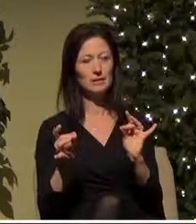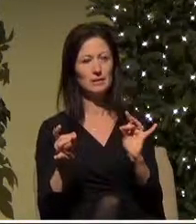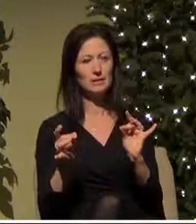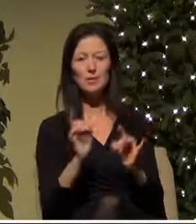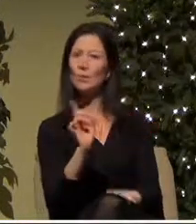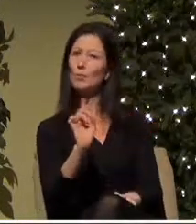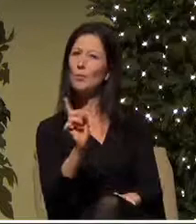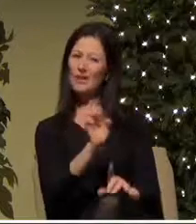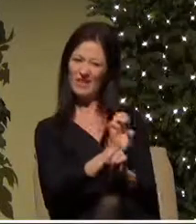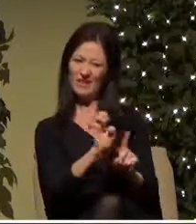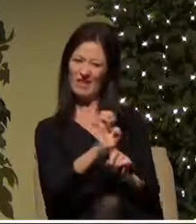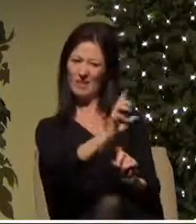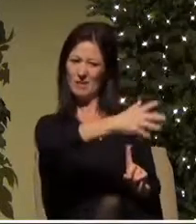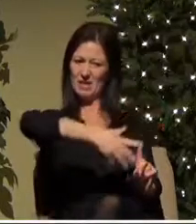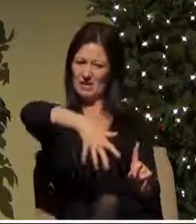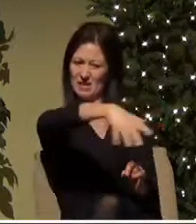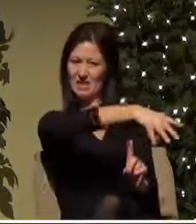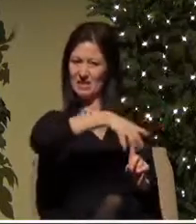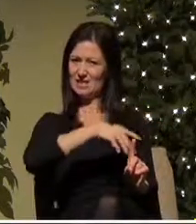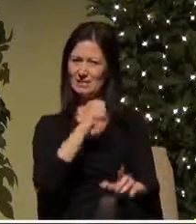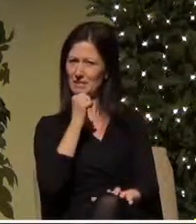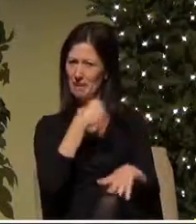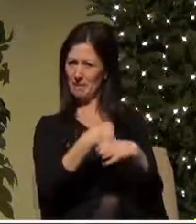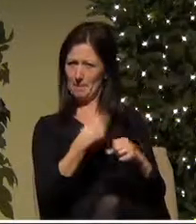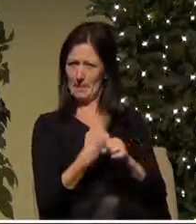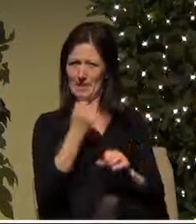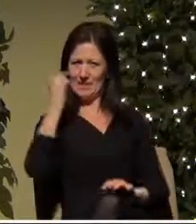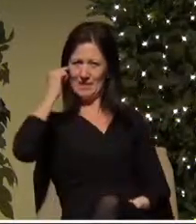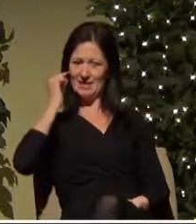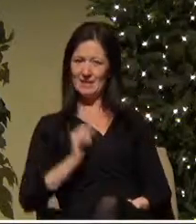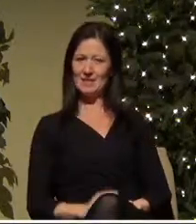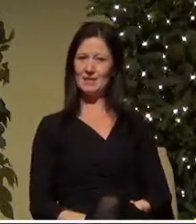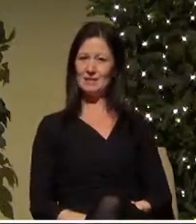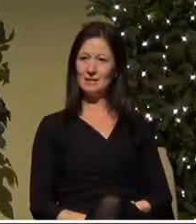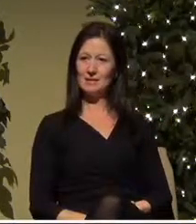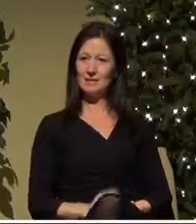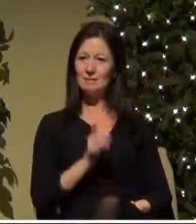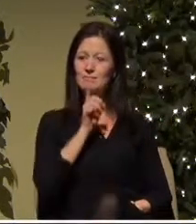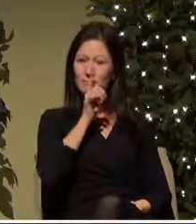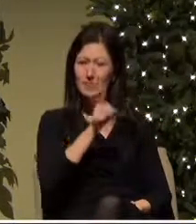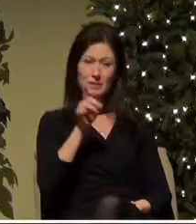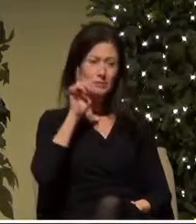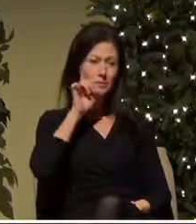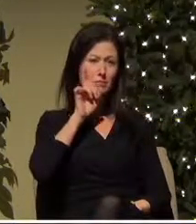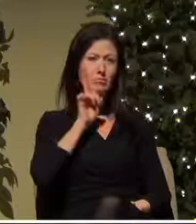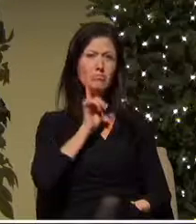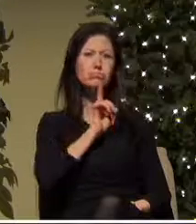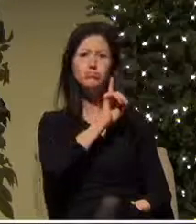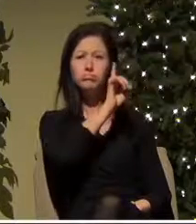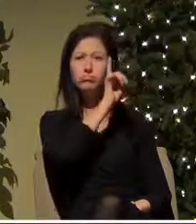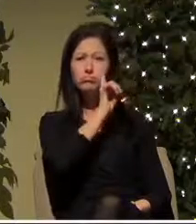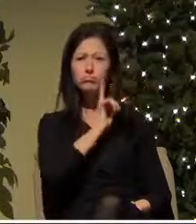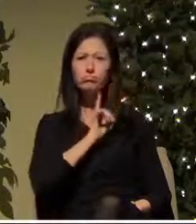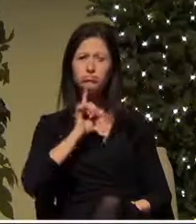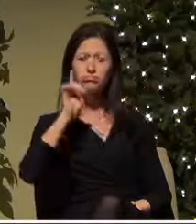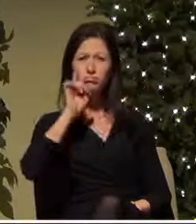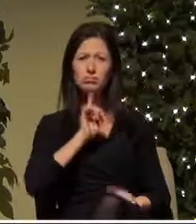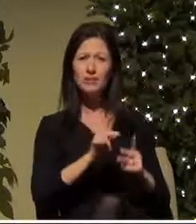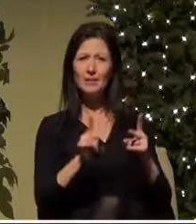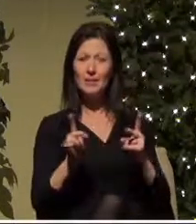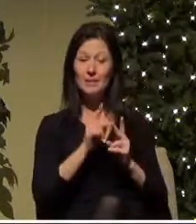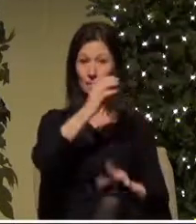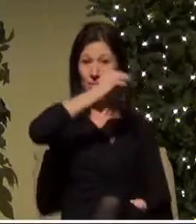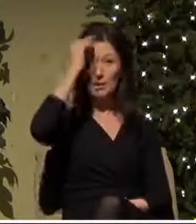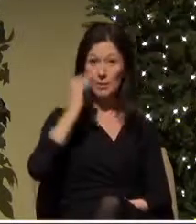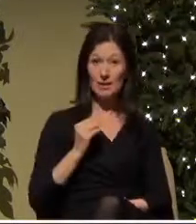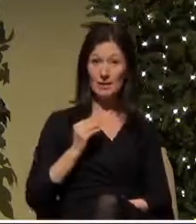a setting that doesn't make sense it is a tremendously lonely place we have Mary and Joseph